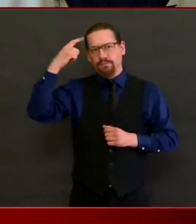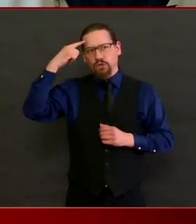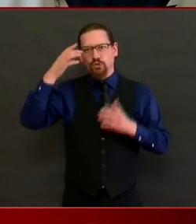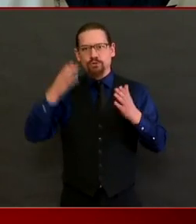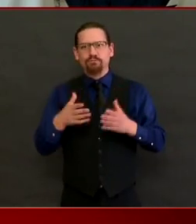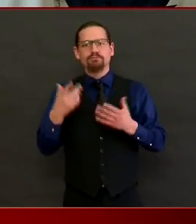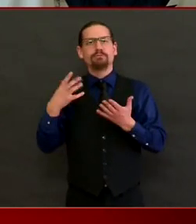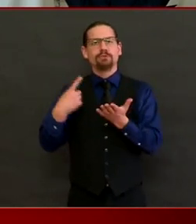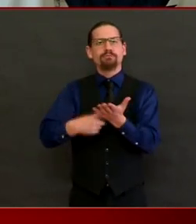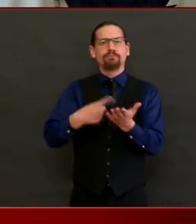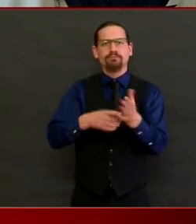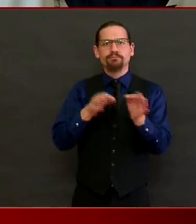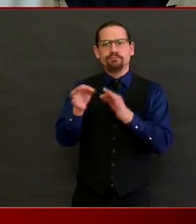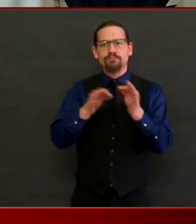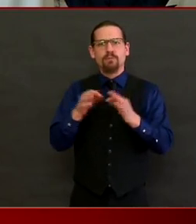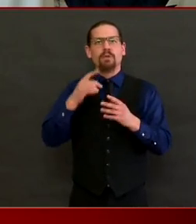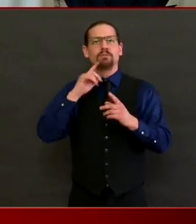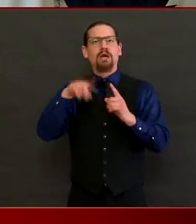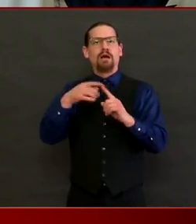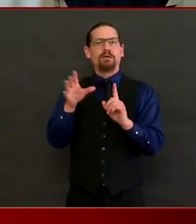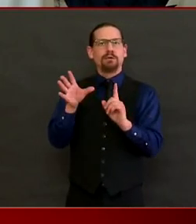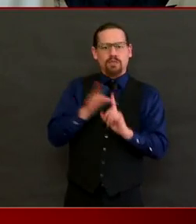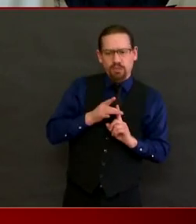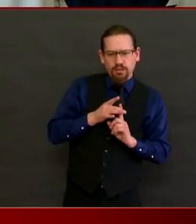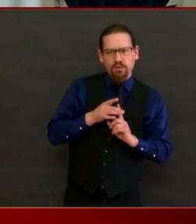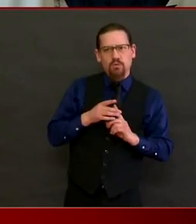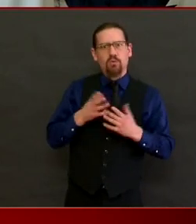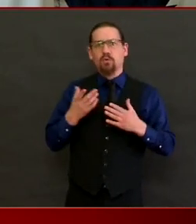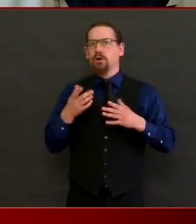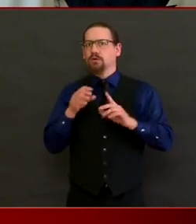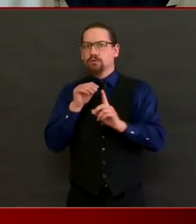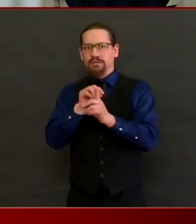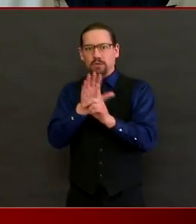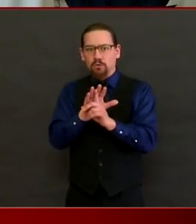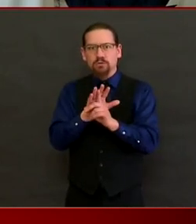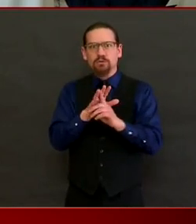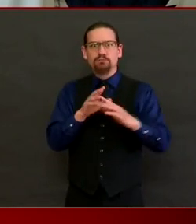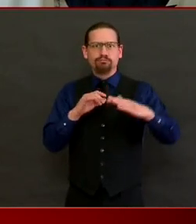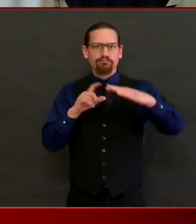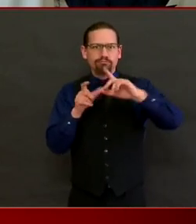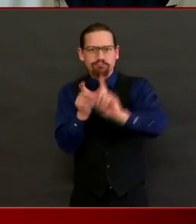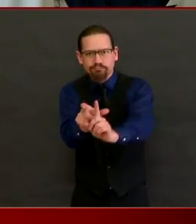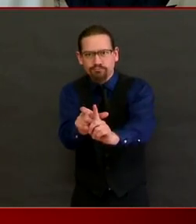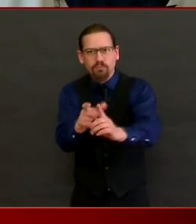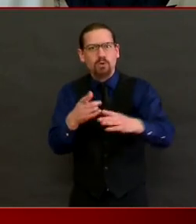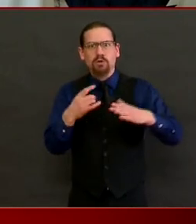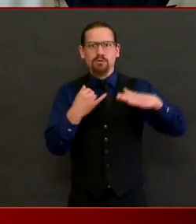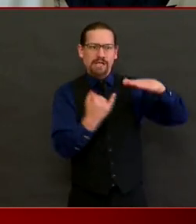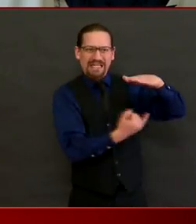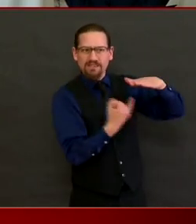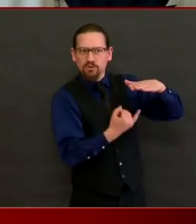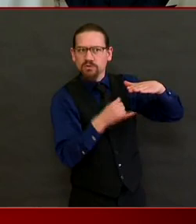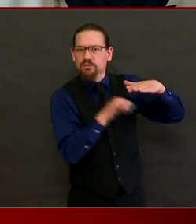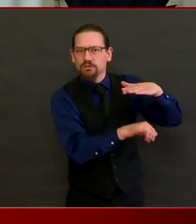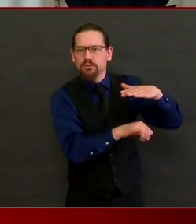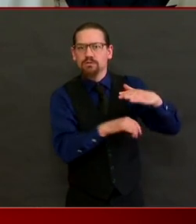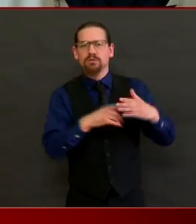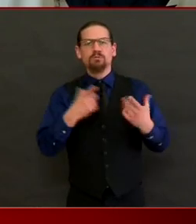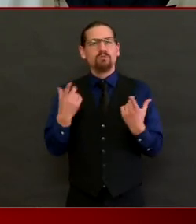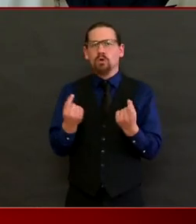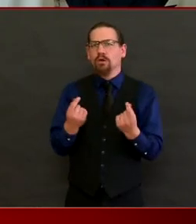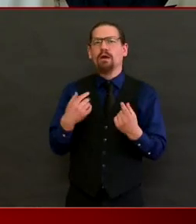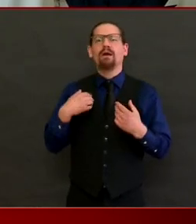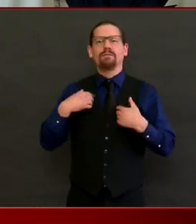anyone who is at high risk that's in close contact with them is protected in the most appropriate way